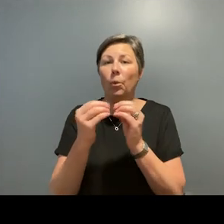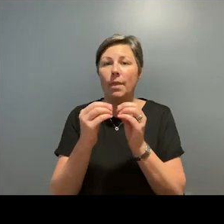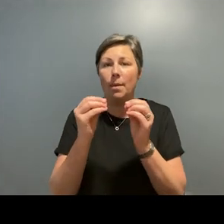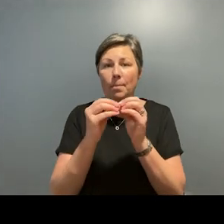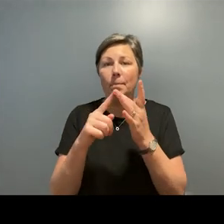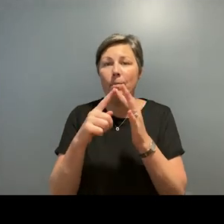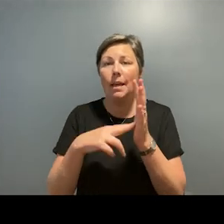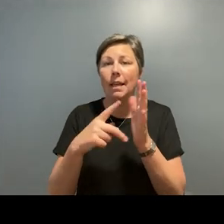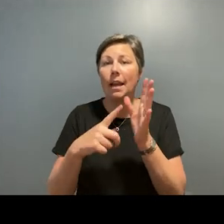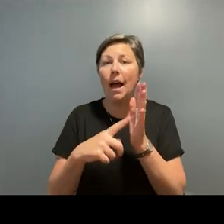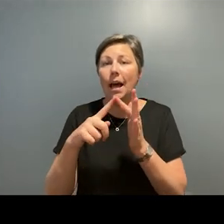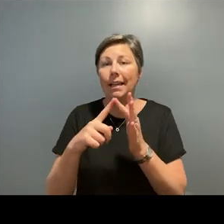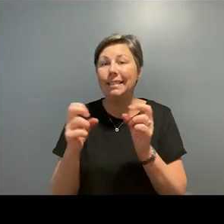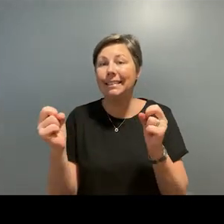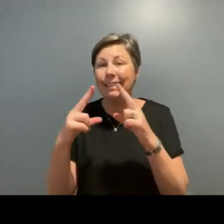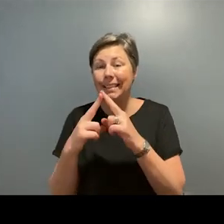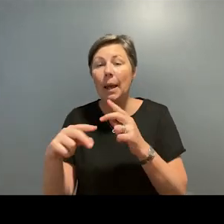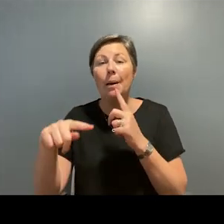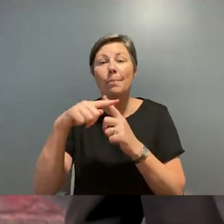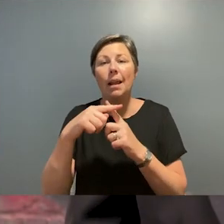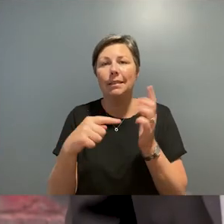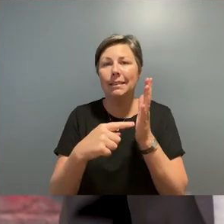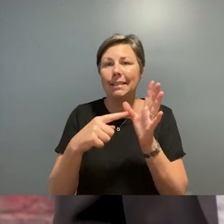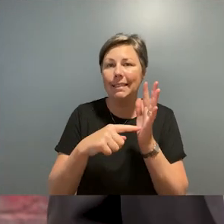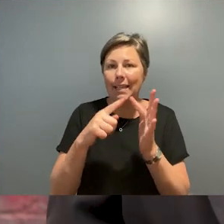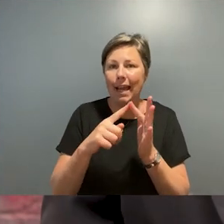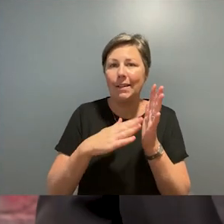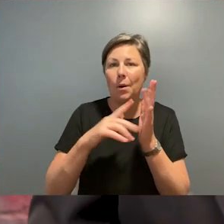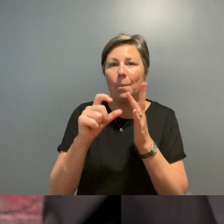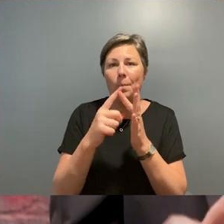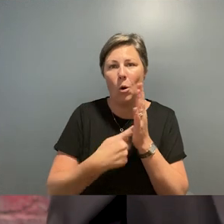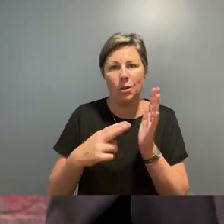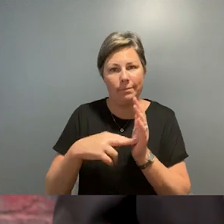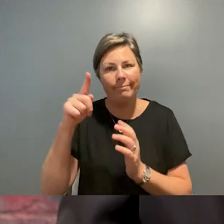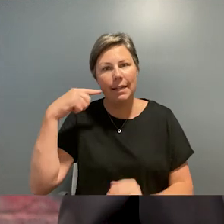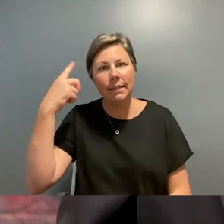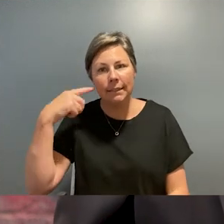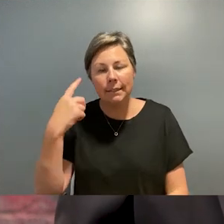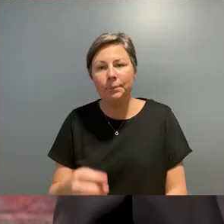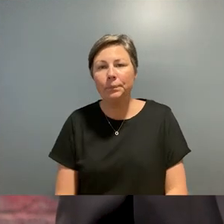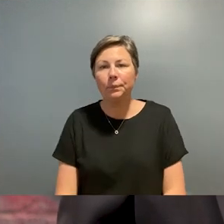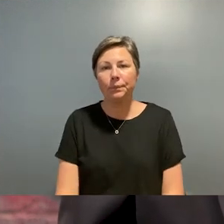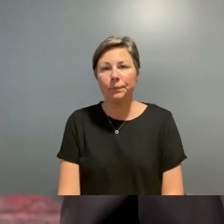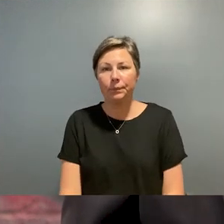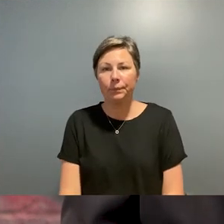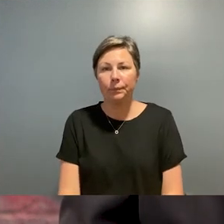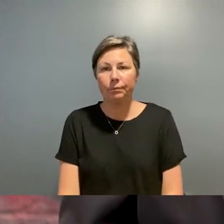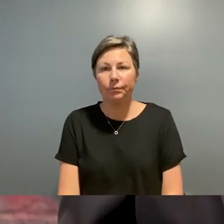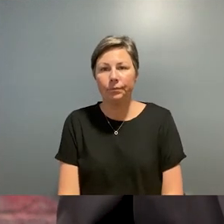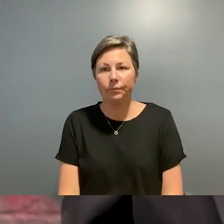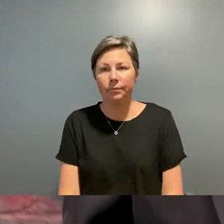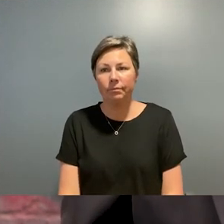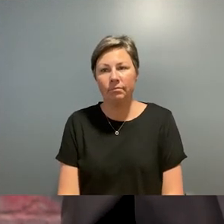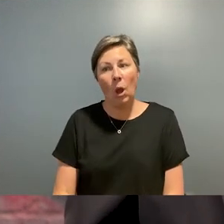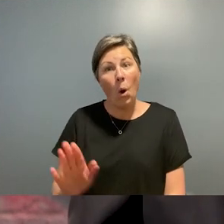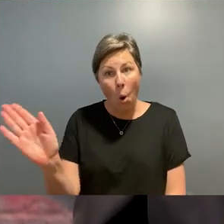major solo exhibition at tate modern in london across the state our program partners have curated exhibitions investigating different